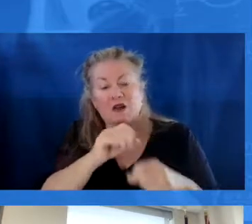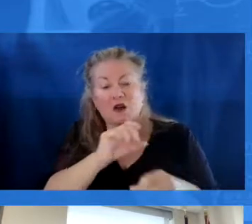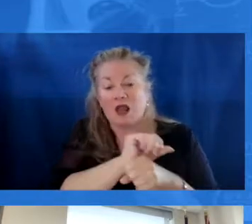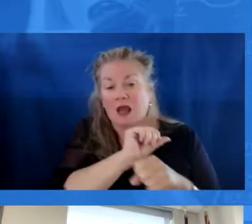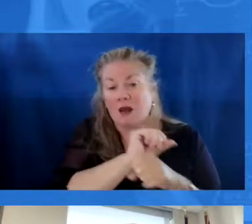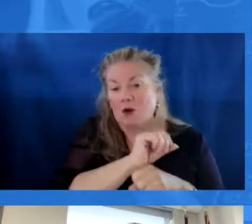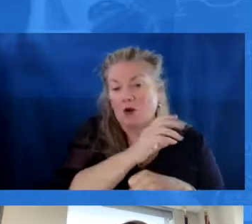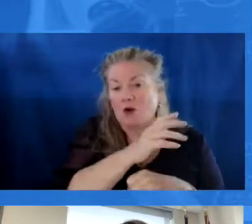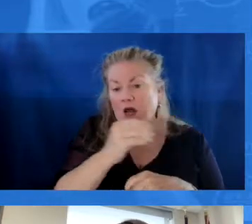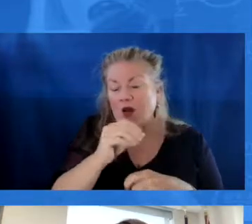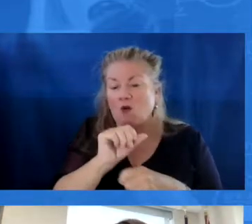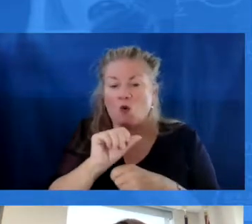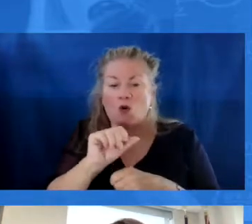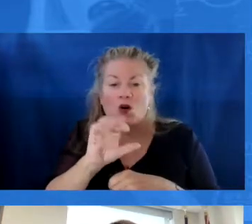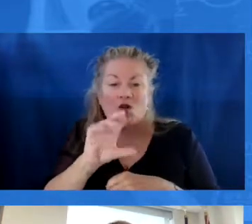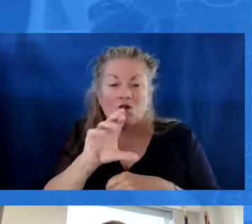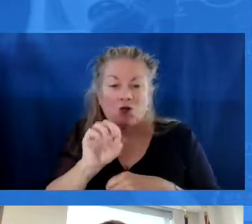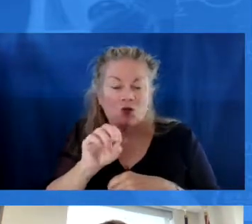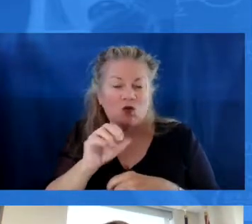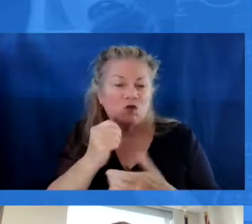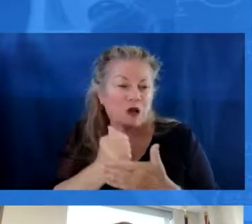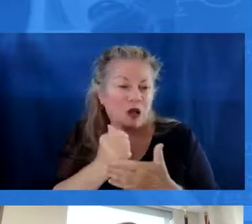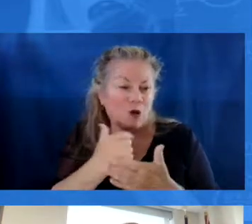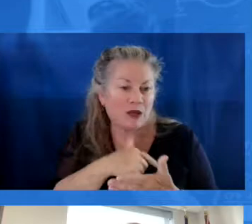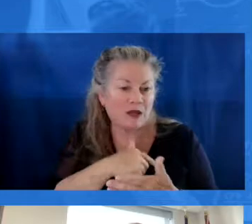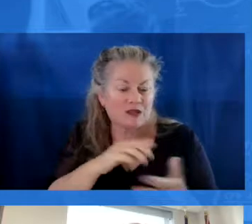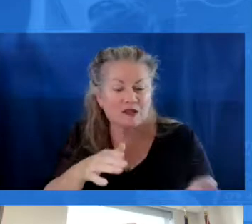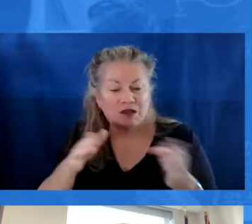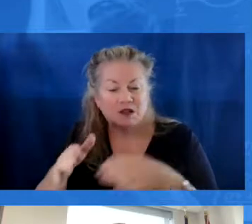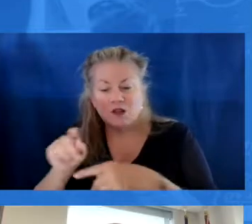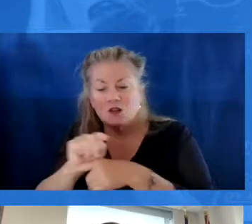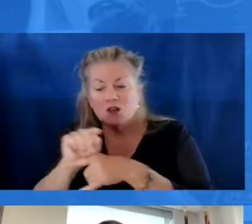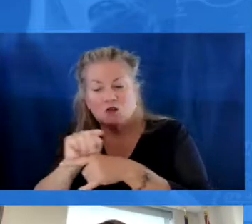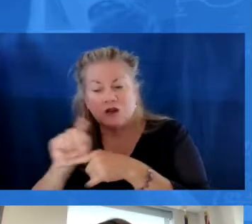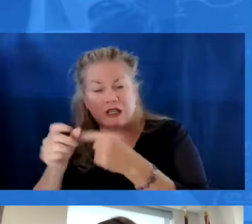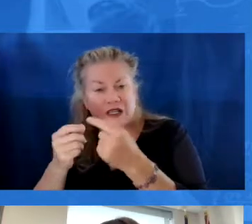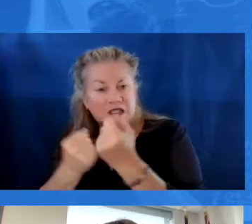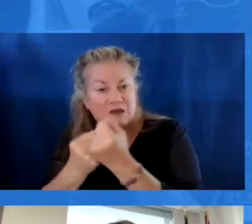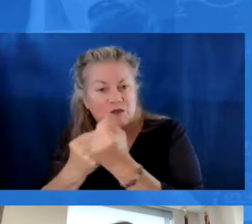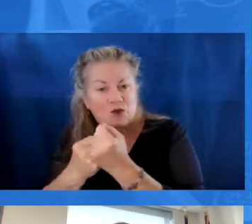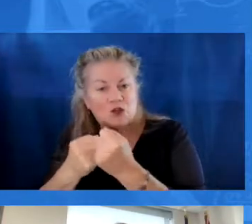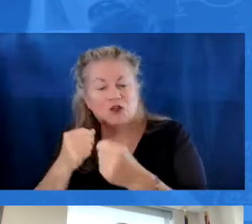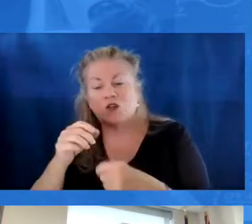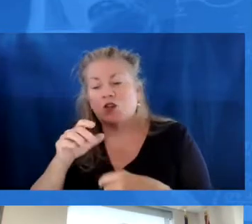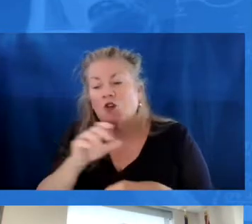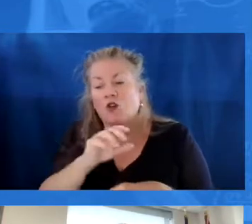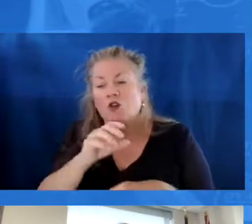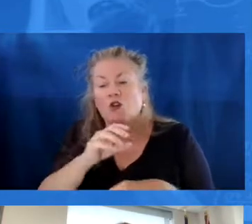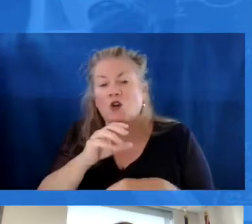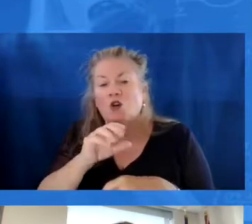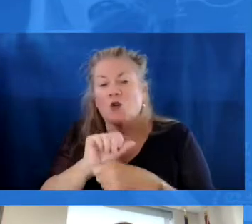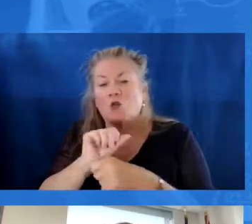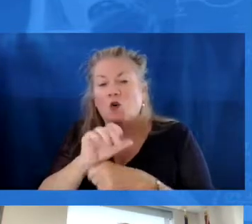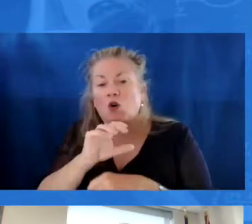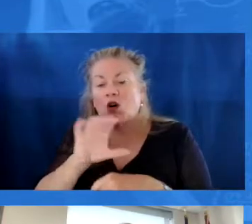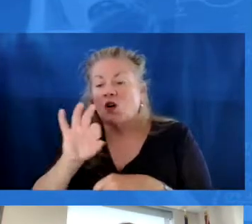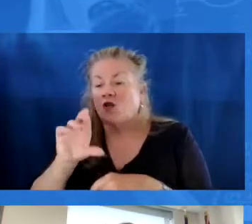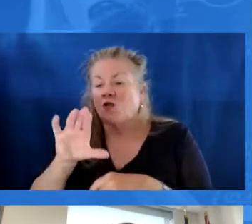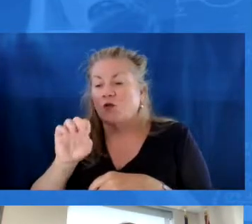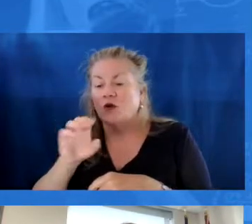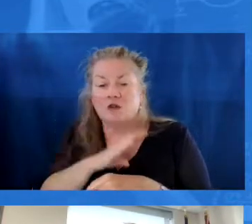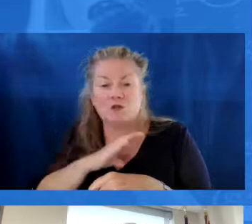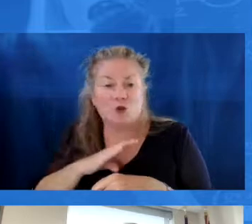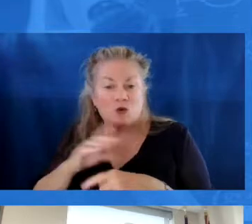So we have our labor and workforce development who help us with the apprenticeship model. We're giving training and supports to our local workforce boards to ensure they